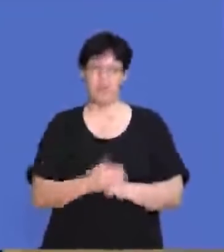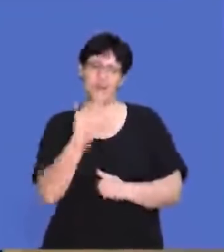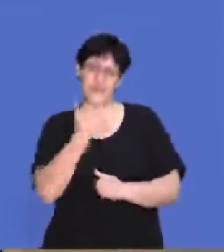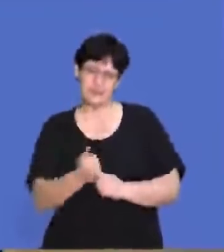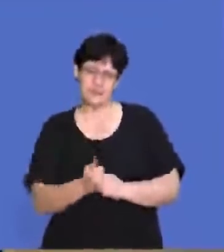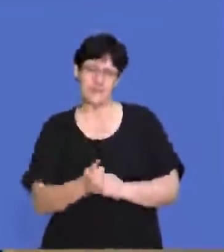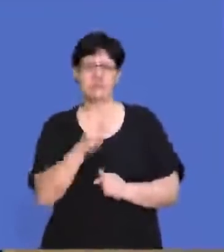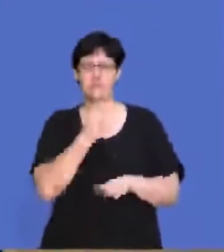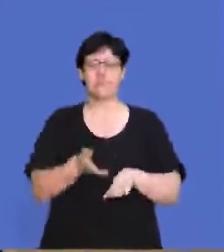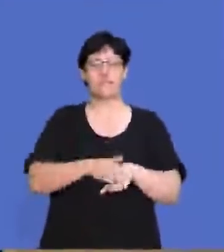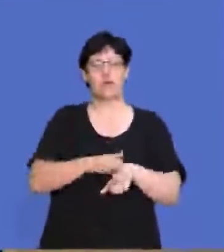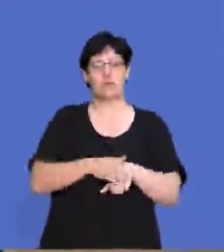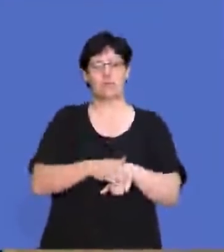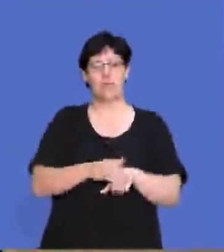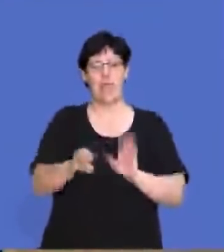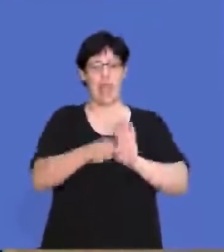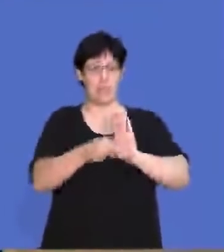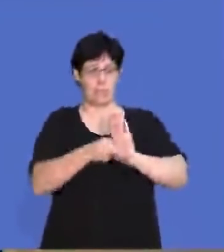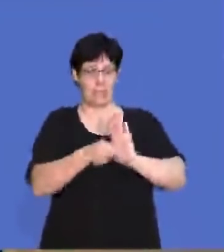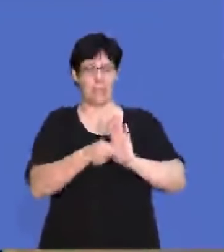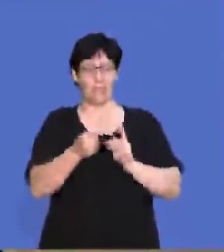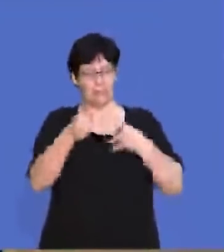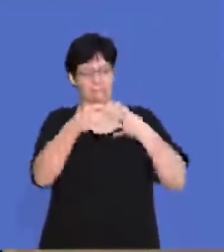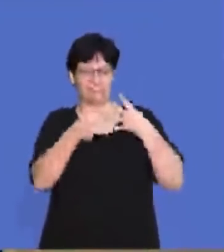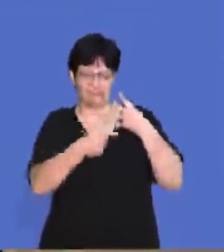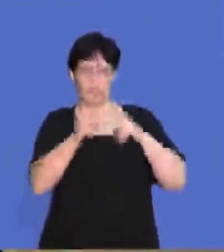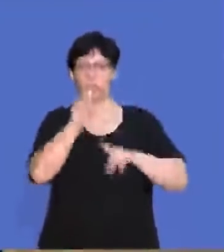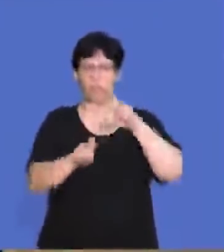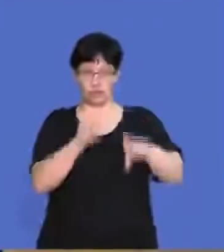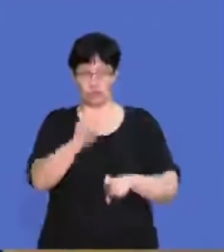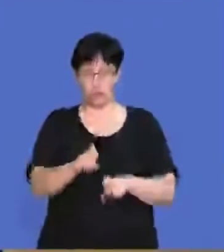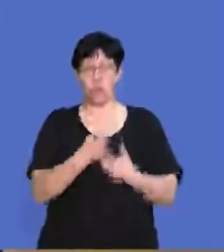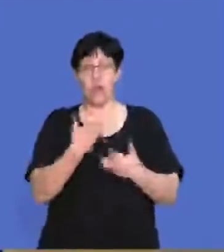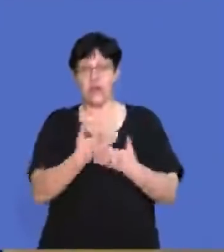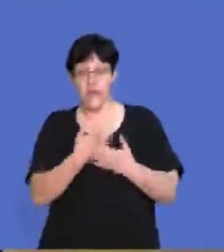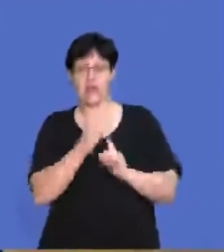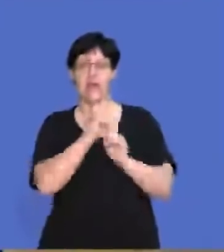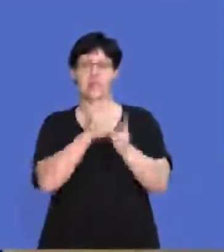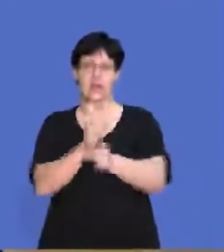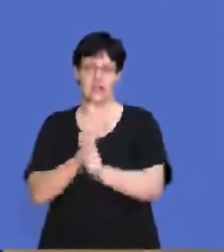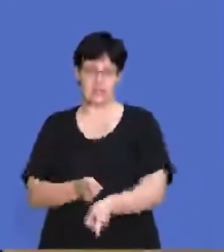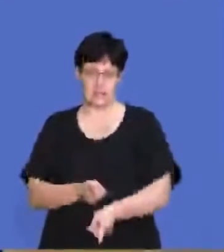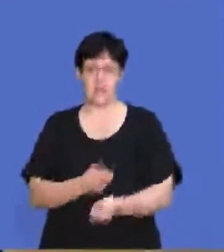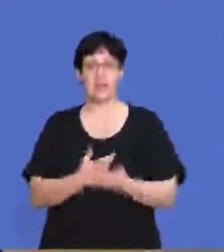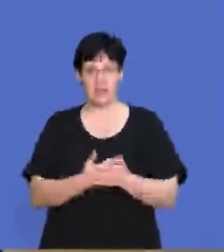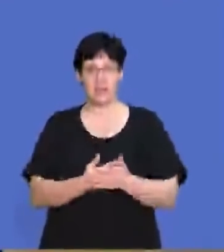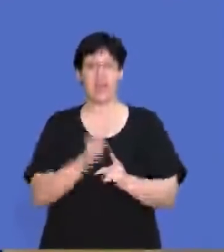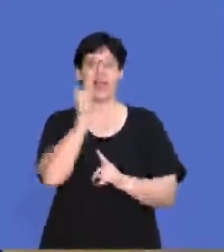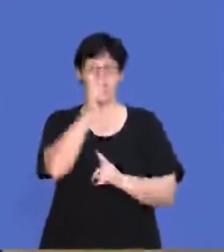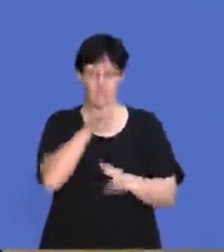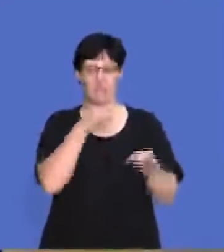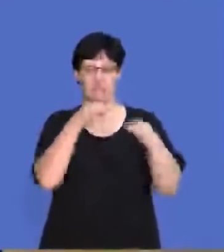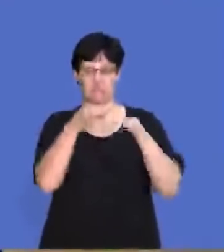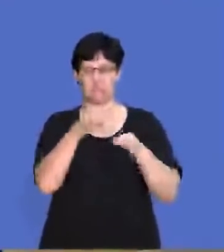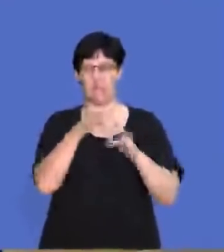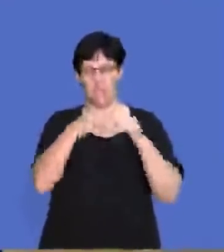please can you download the app as there'll be a couple of questions on the app that you guys will be able to answer and we'll go through them a bit later.